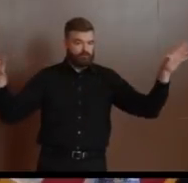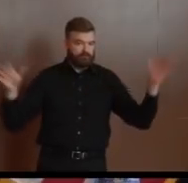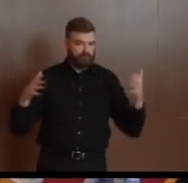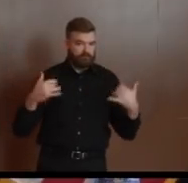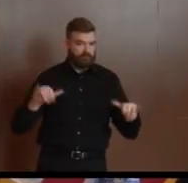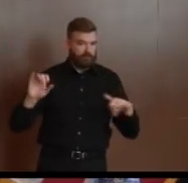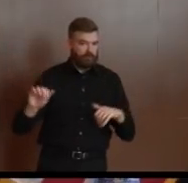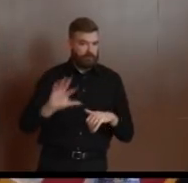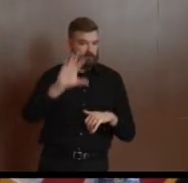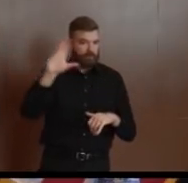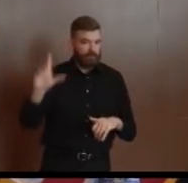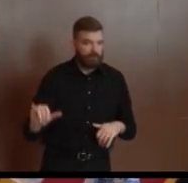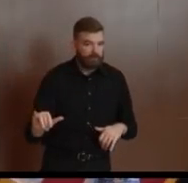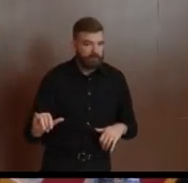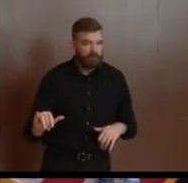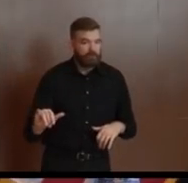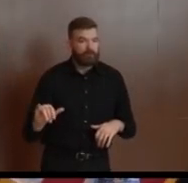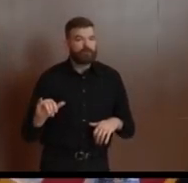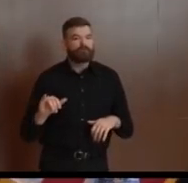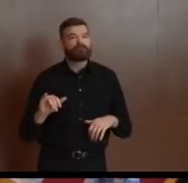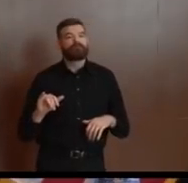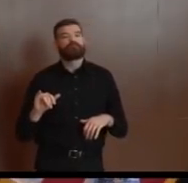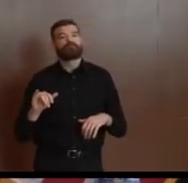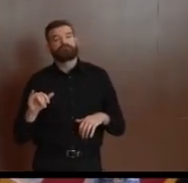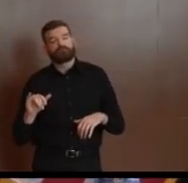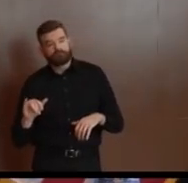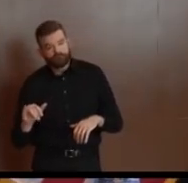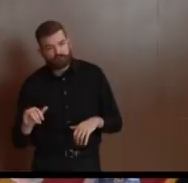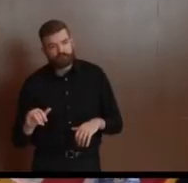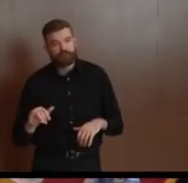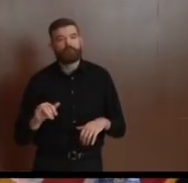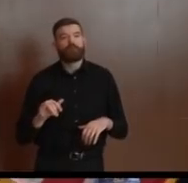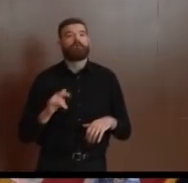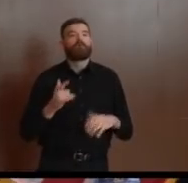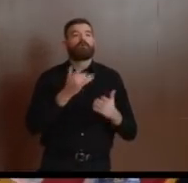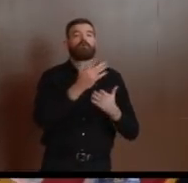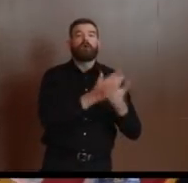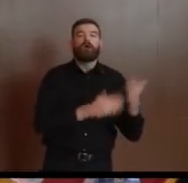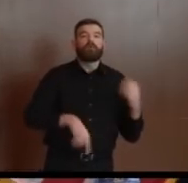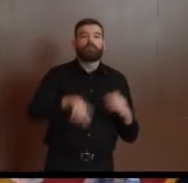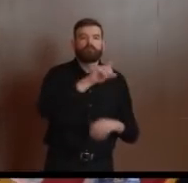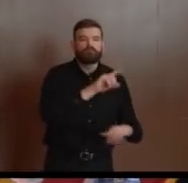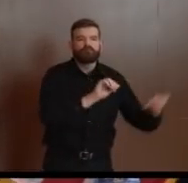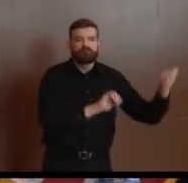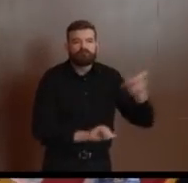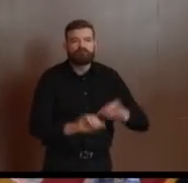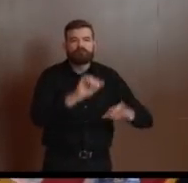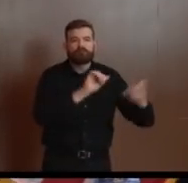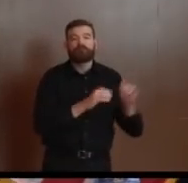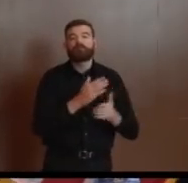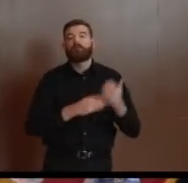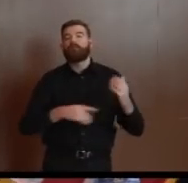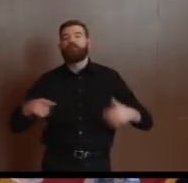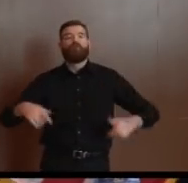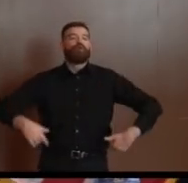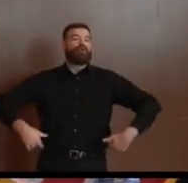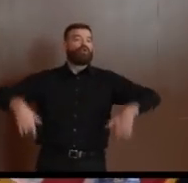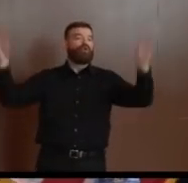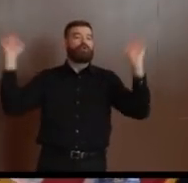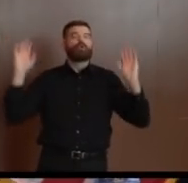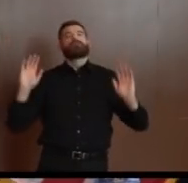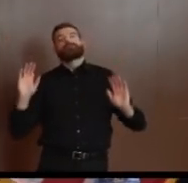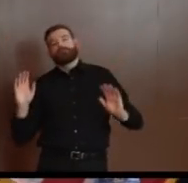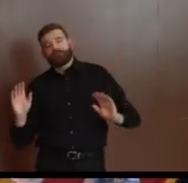that the mandate, that the behavior is mandated. It has to be. That's everything from probably restricting the amount of people who are physically